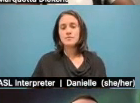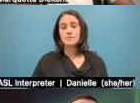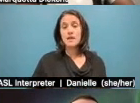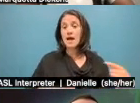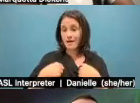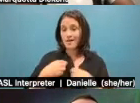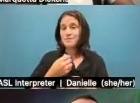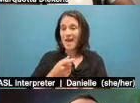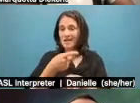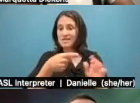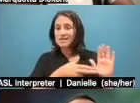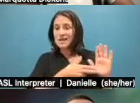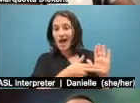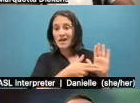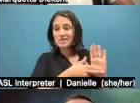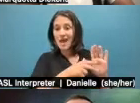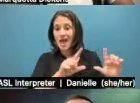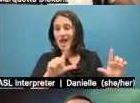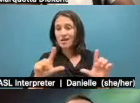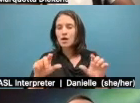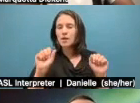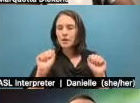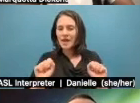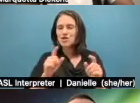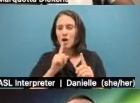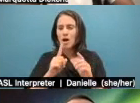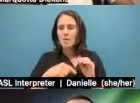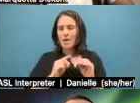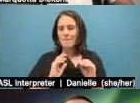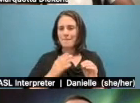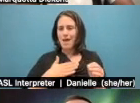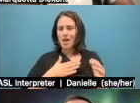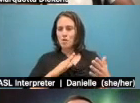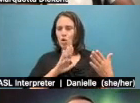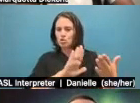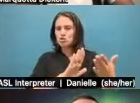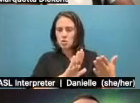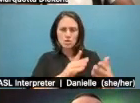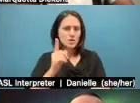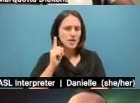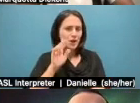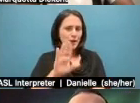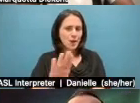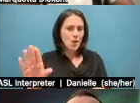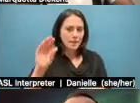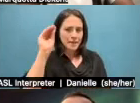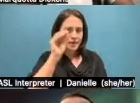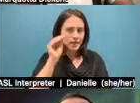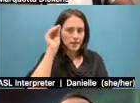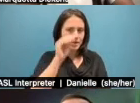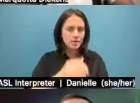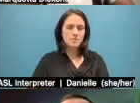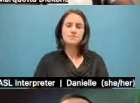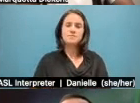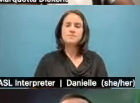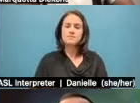deck so I can talk to y'all about my approach. And I want to hear what y'all think and hear about your approaches and, you know, obviously hear Marquetta's feedback.